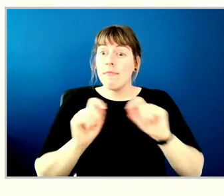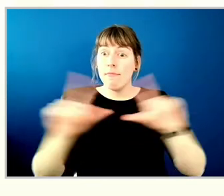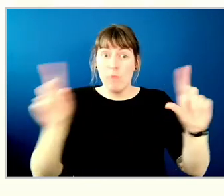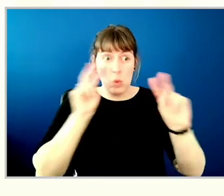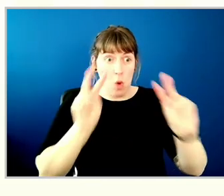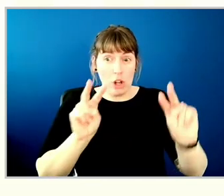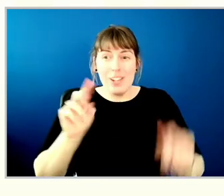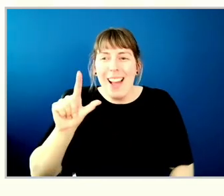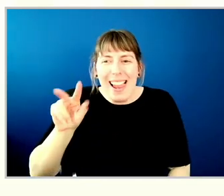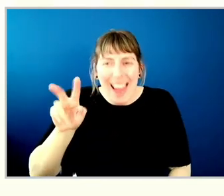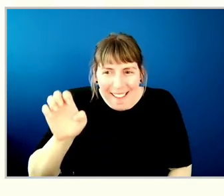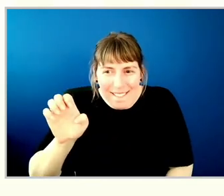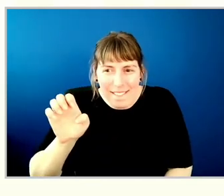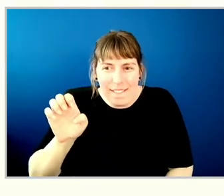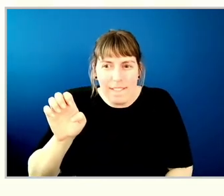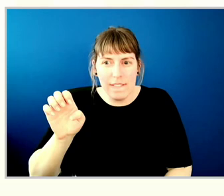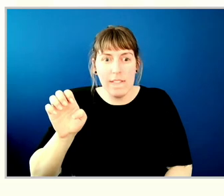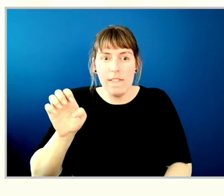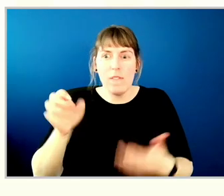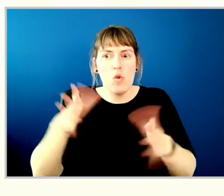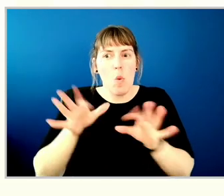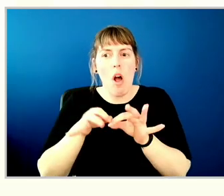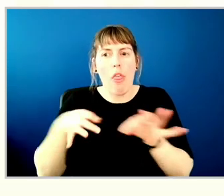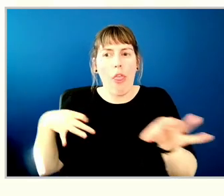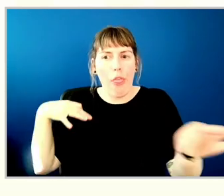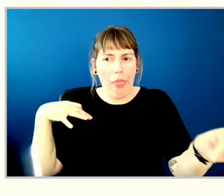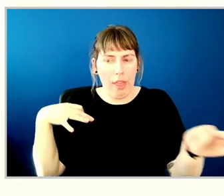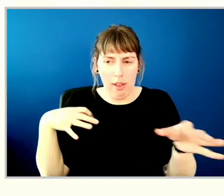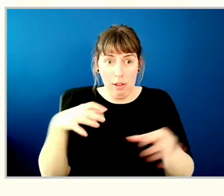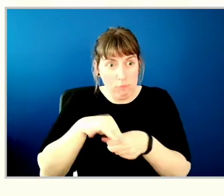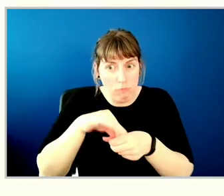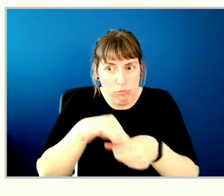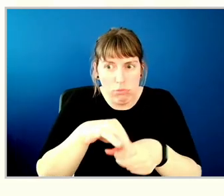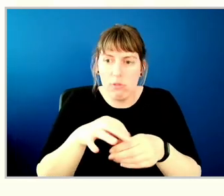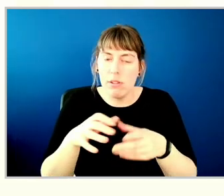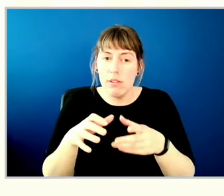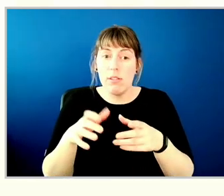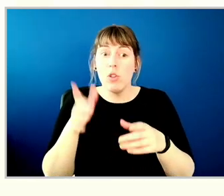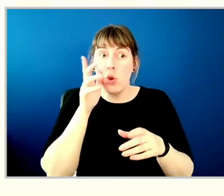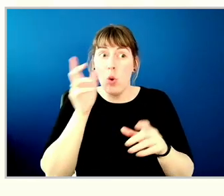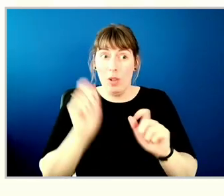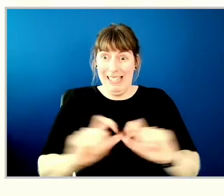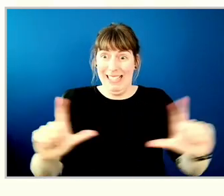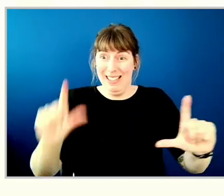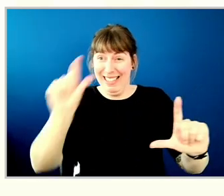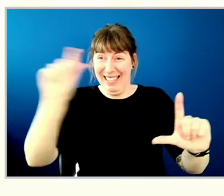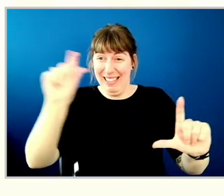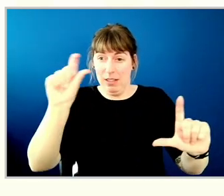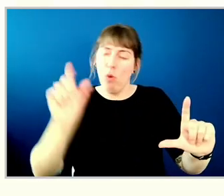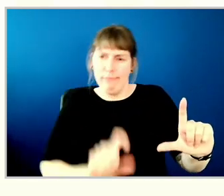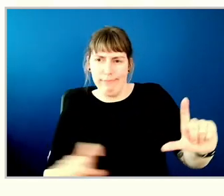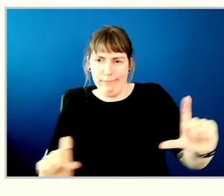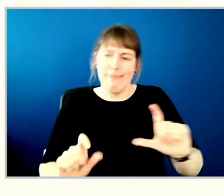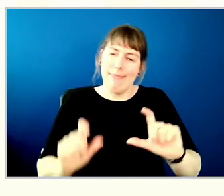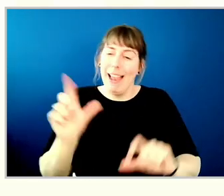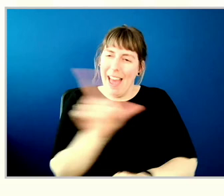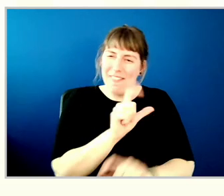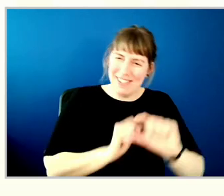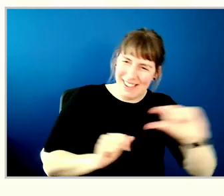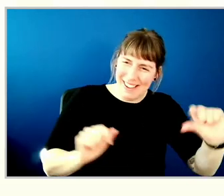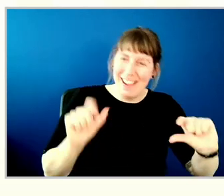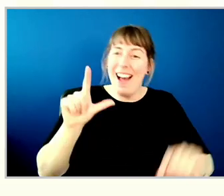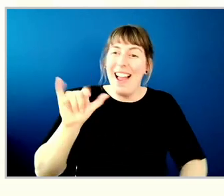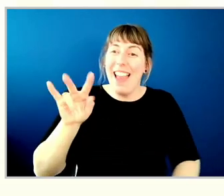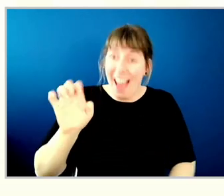as it will impact the time that you have to vote. Make sure you see the live indicator at the bottom left corner of the video